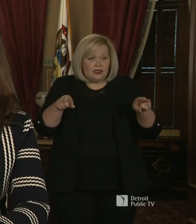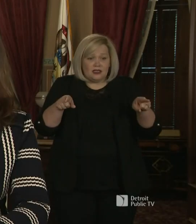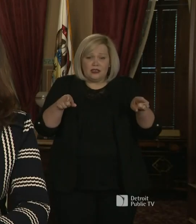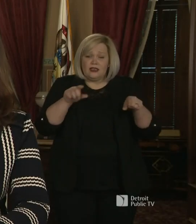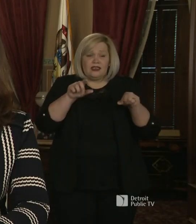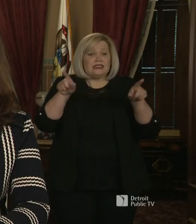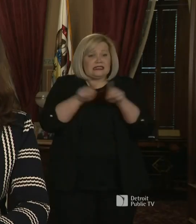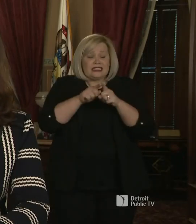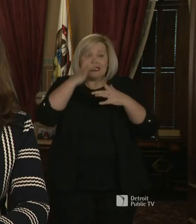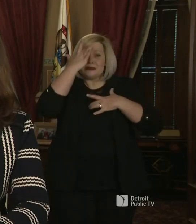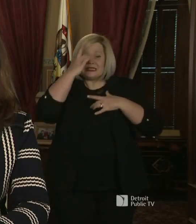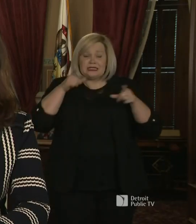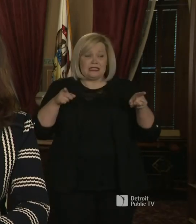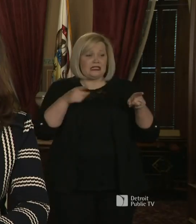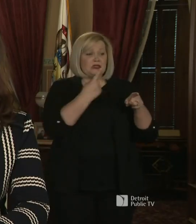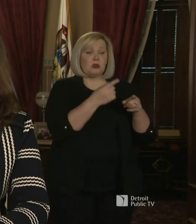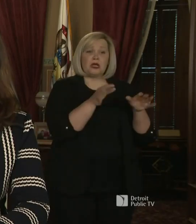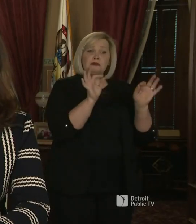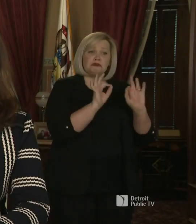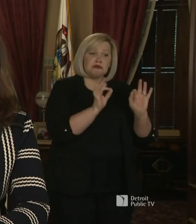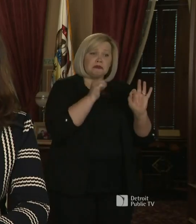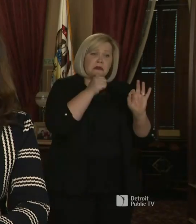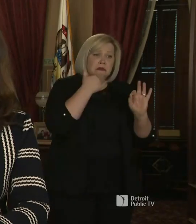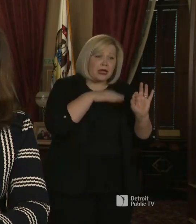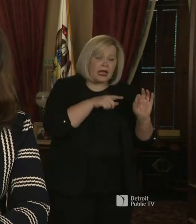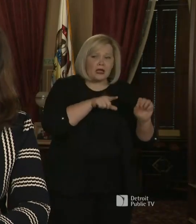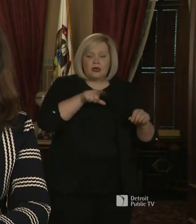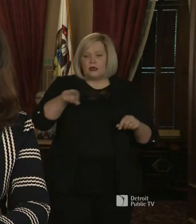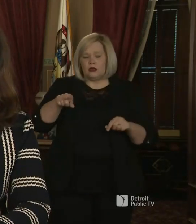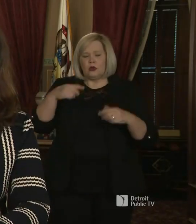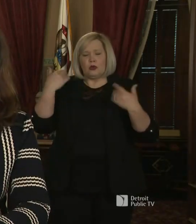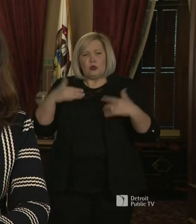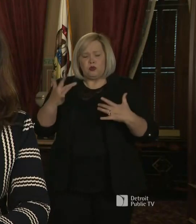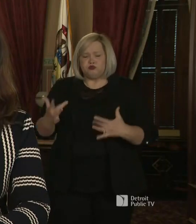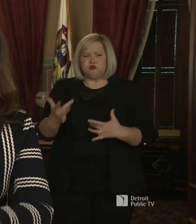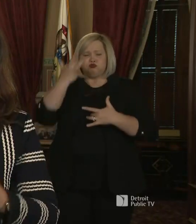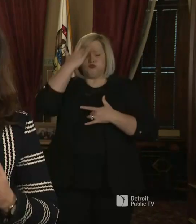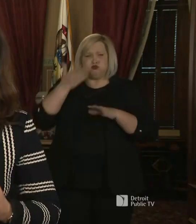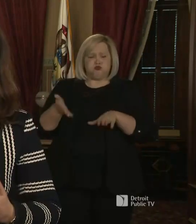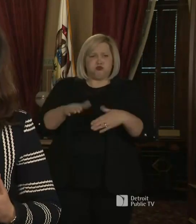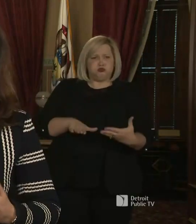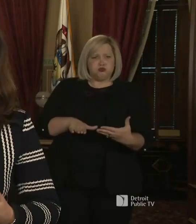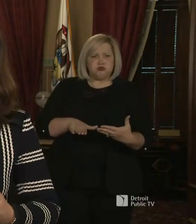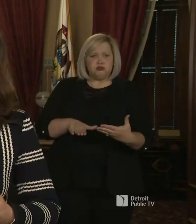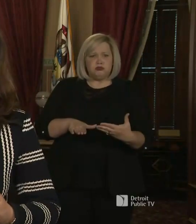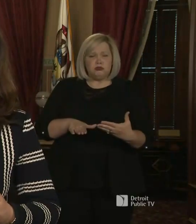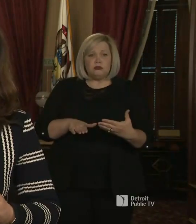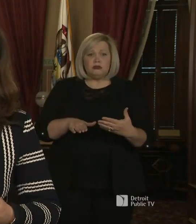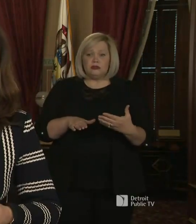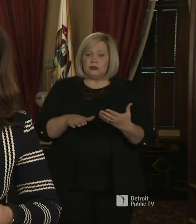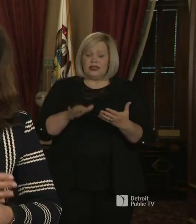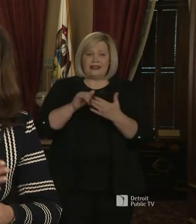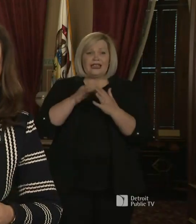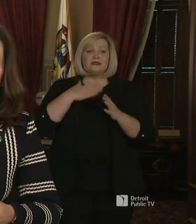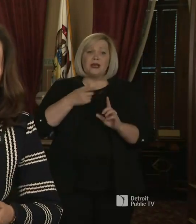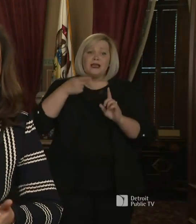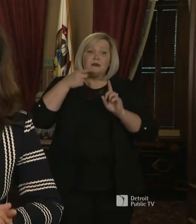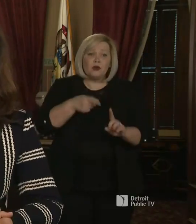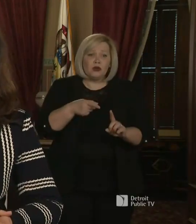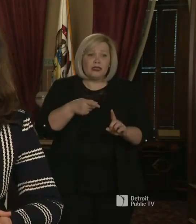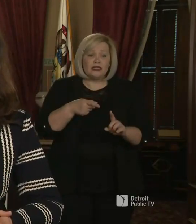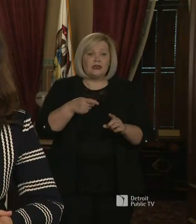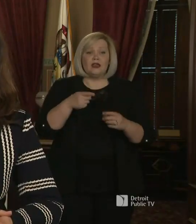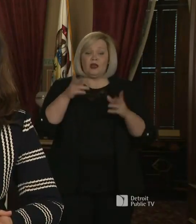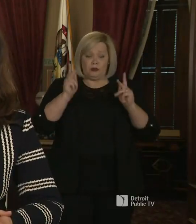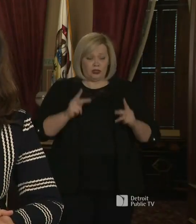very mild reaction and for the other, was deadly. This is the point. A seemingly healthy person who is moving around